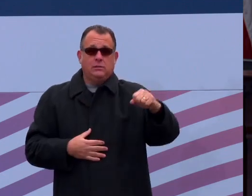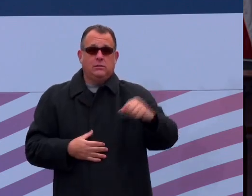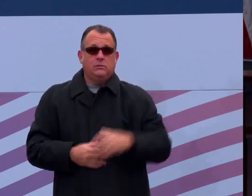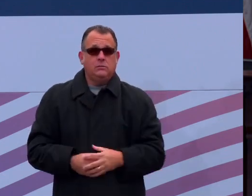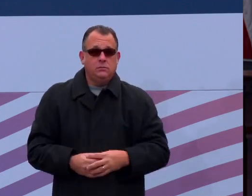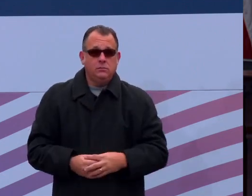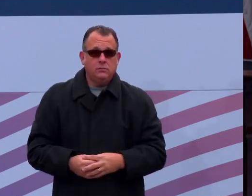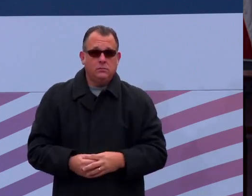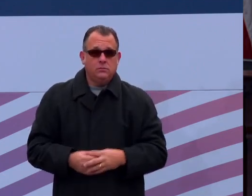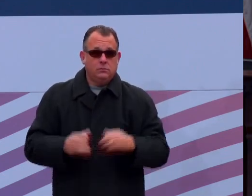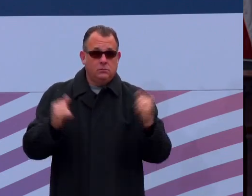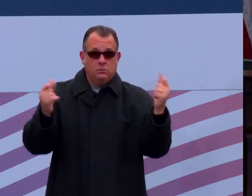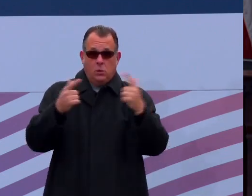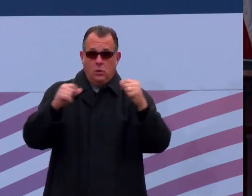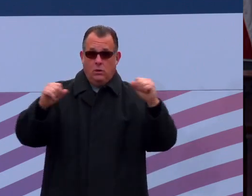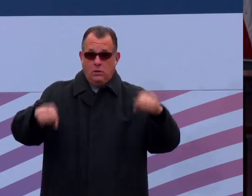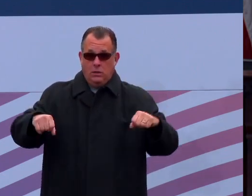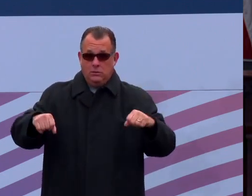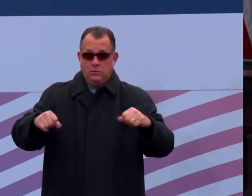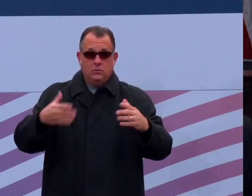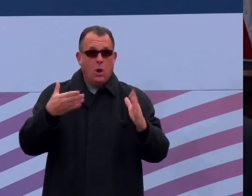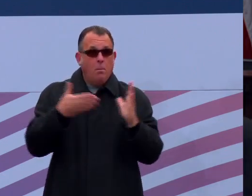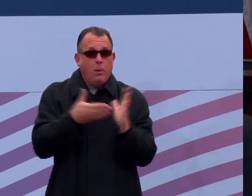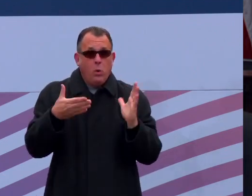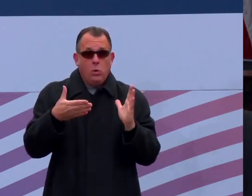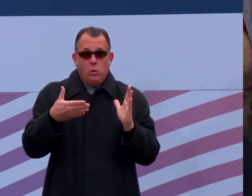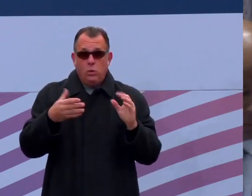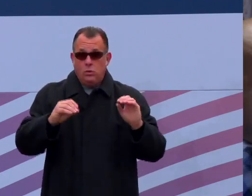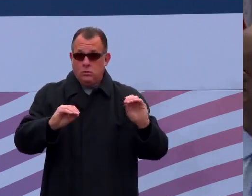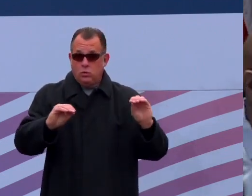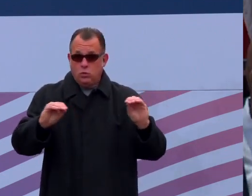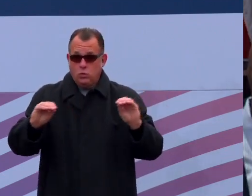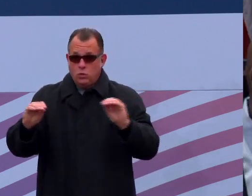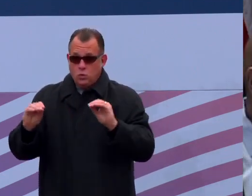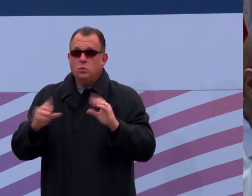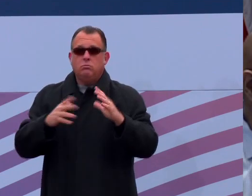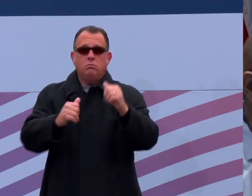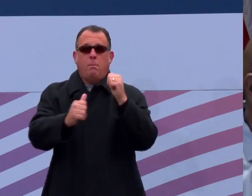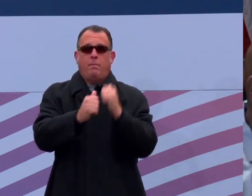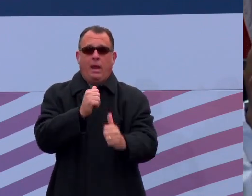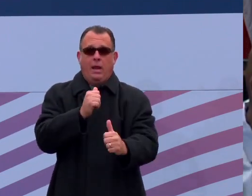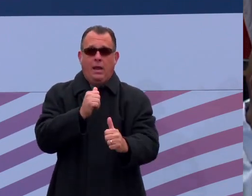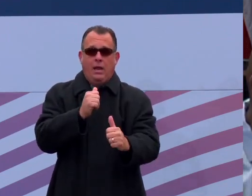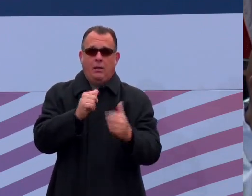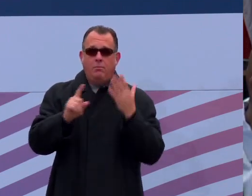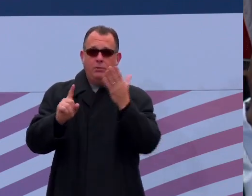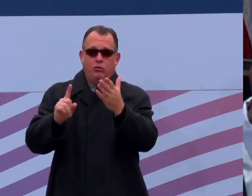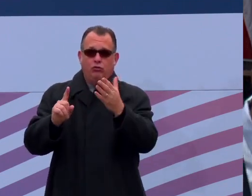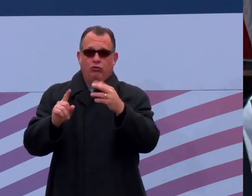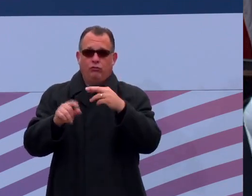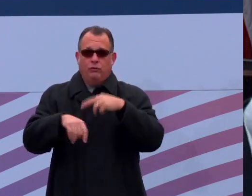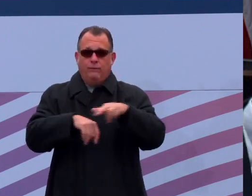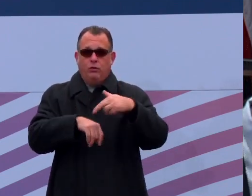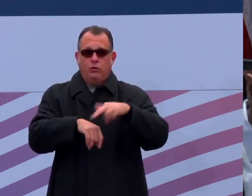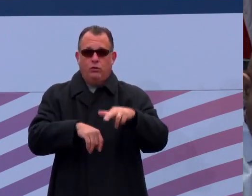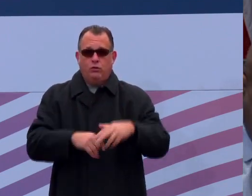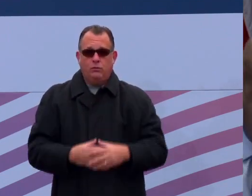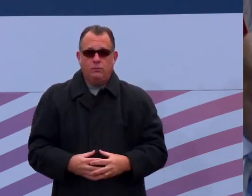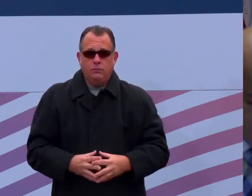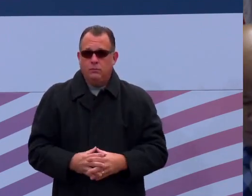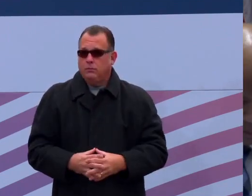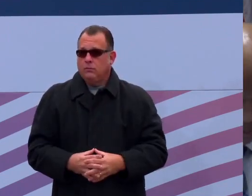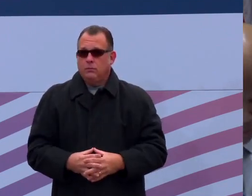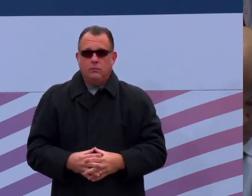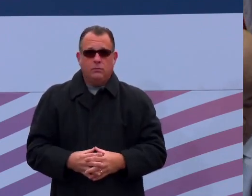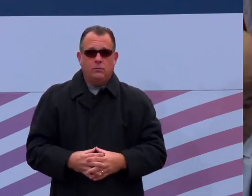Those opposed, nay. The ayes have it and the bill is re-referred to the Committee on Appropriations. The next order of business is